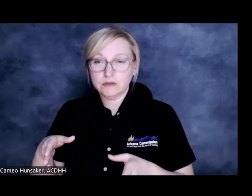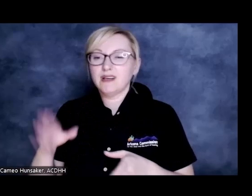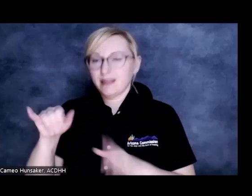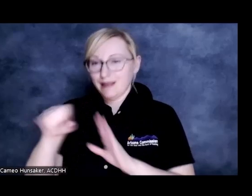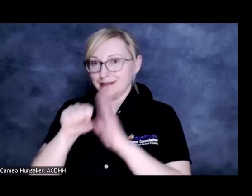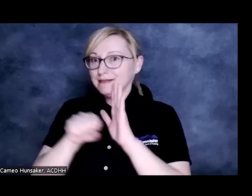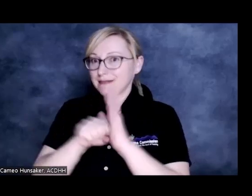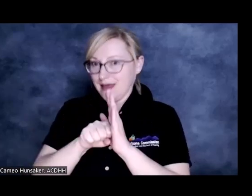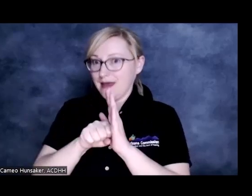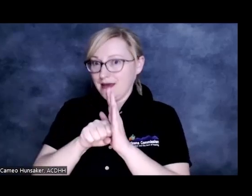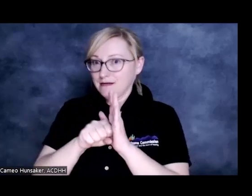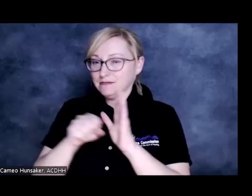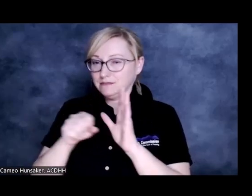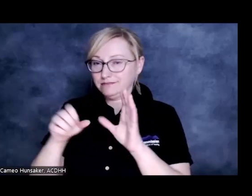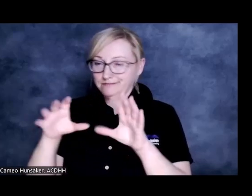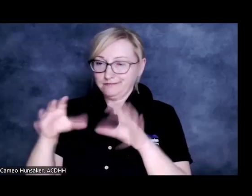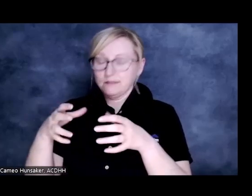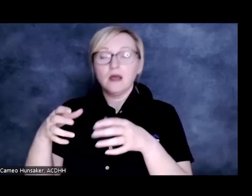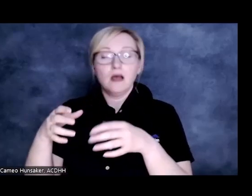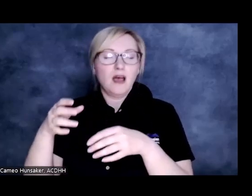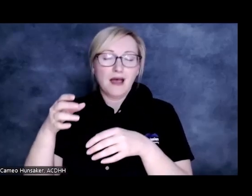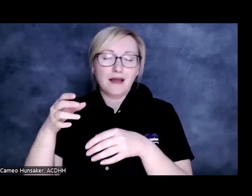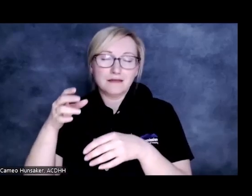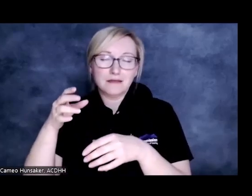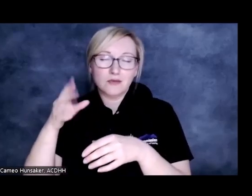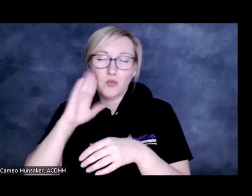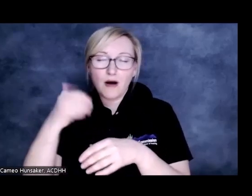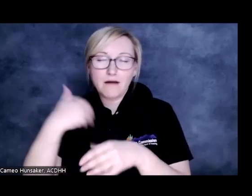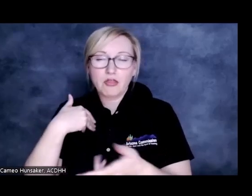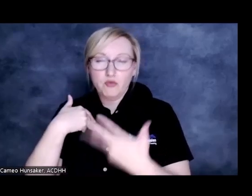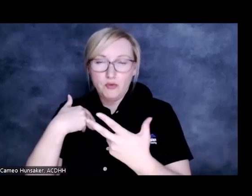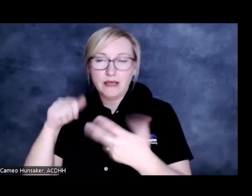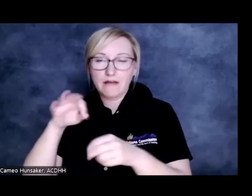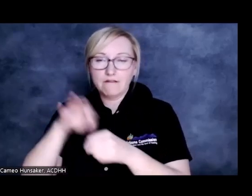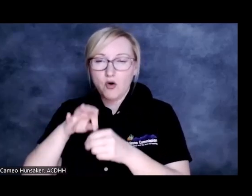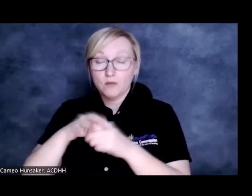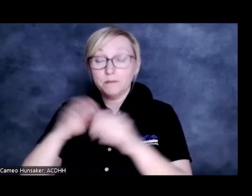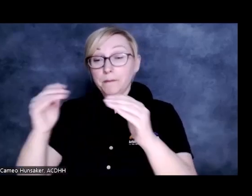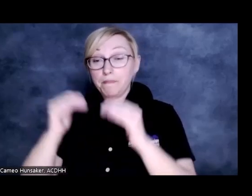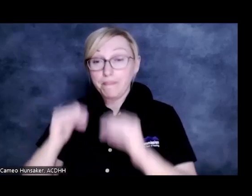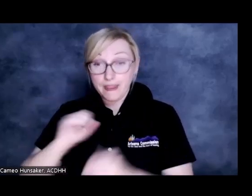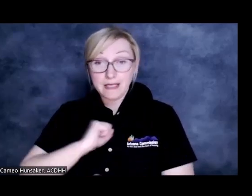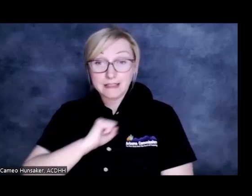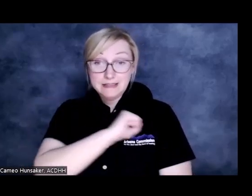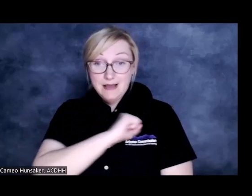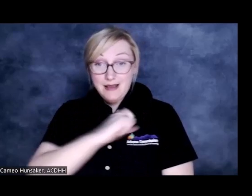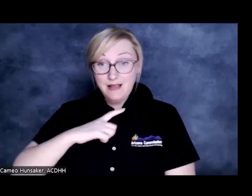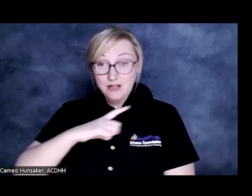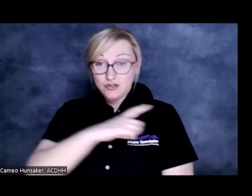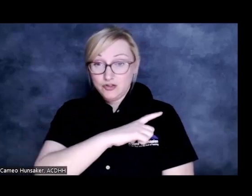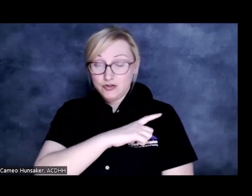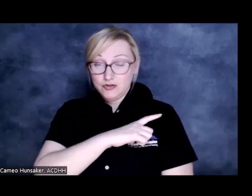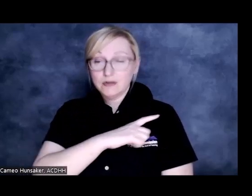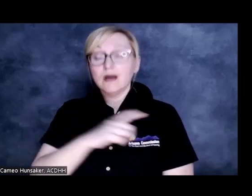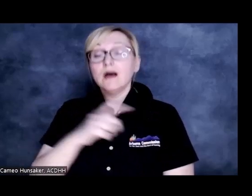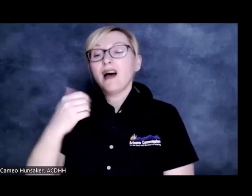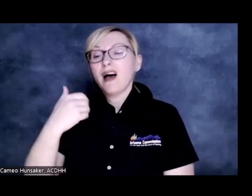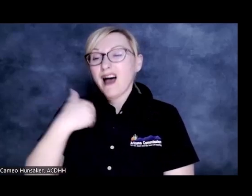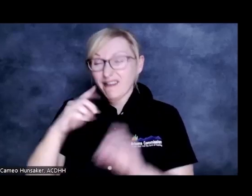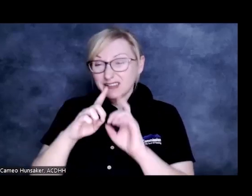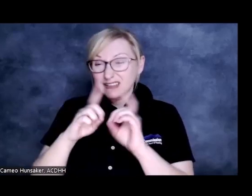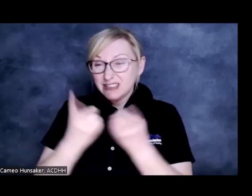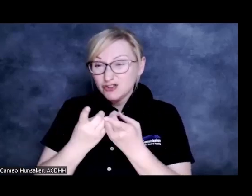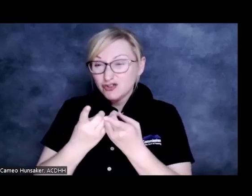have corporation commissioner. Then we have our state legislature. We have 30 legislative districts in Arizona and each